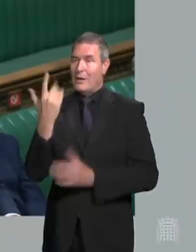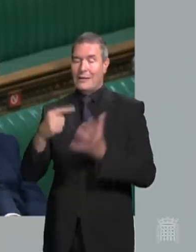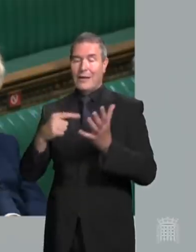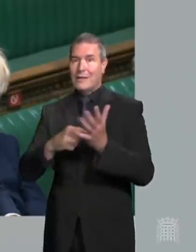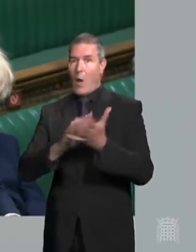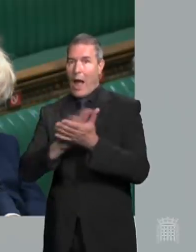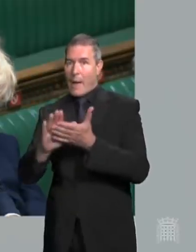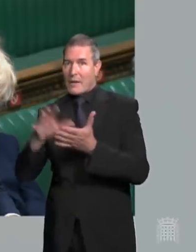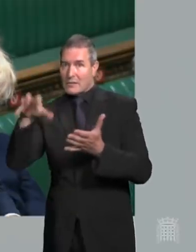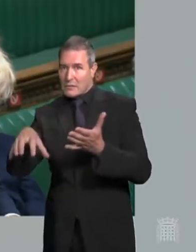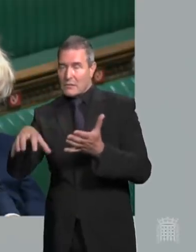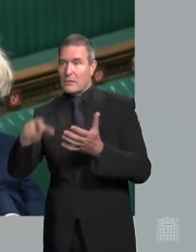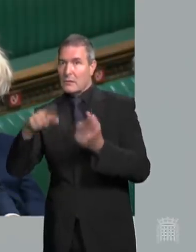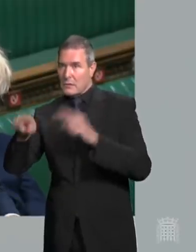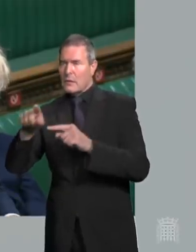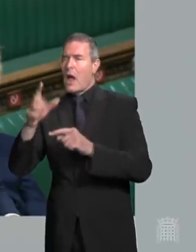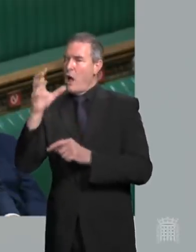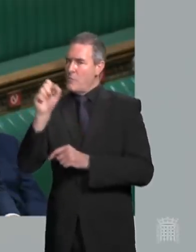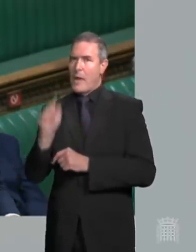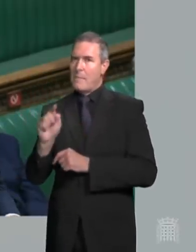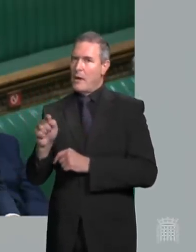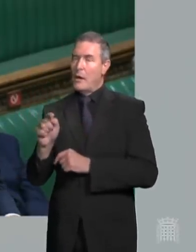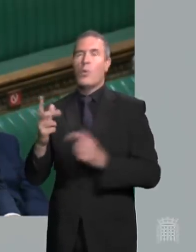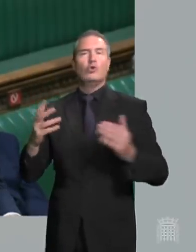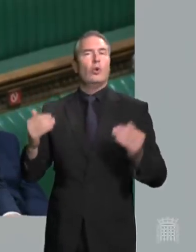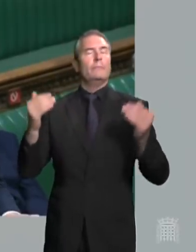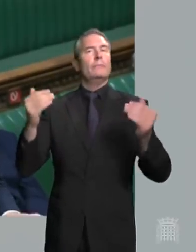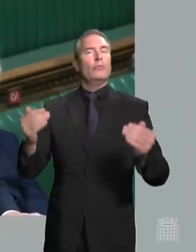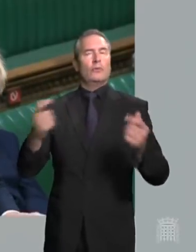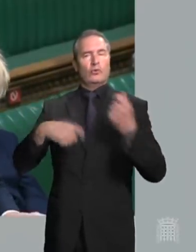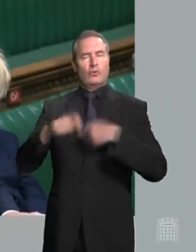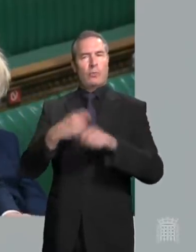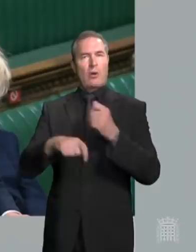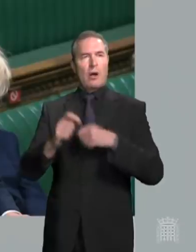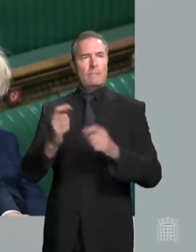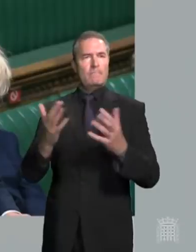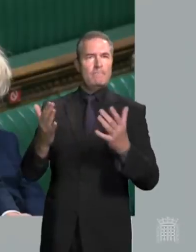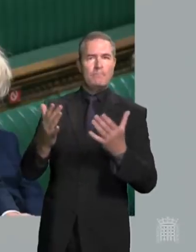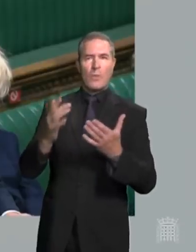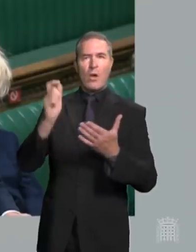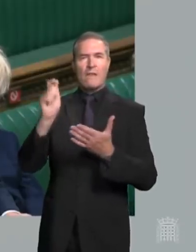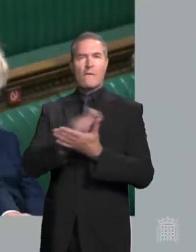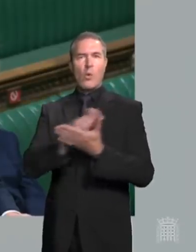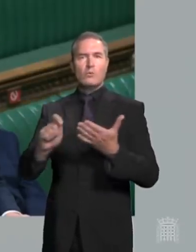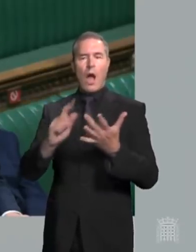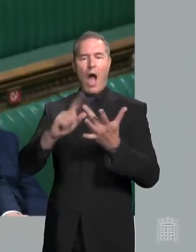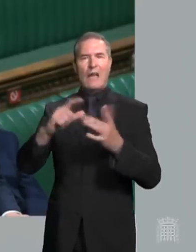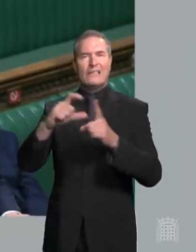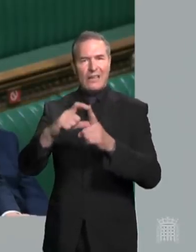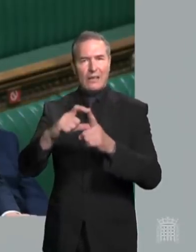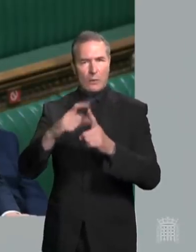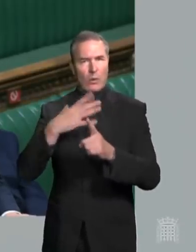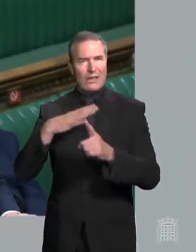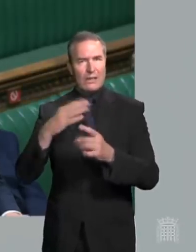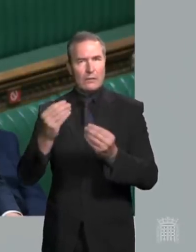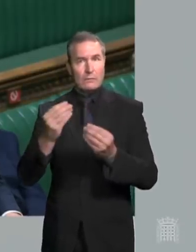Hamlets. I think it is important that we move to some sort of voter ID and plenty of other